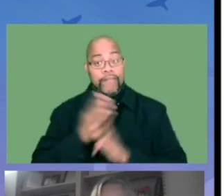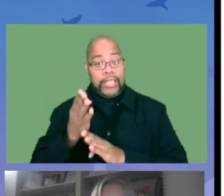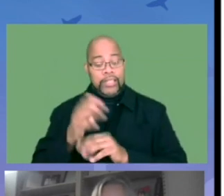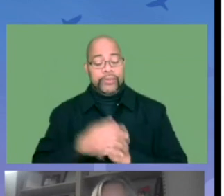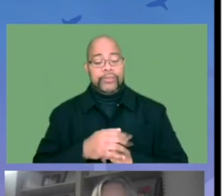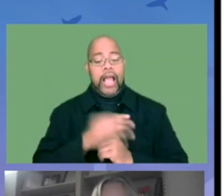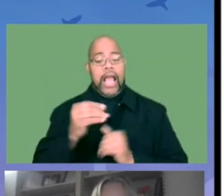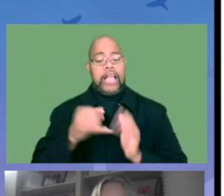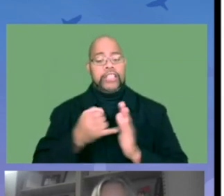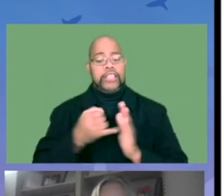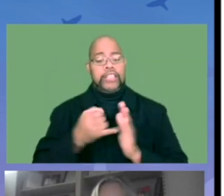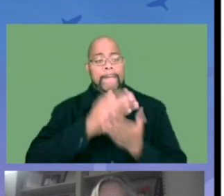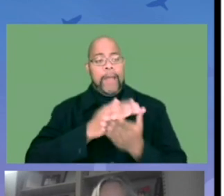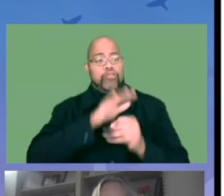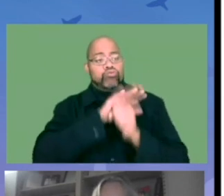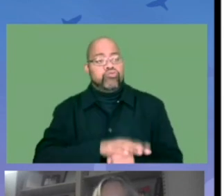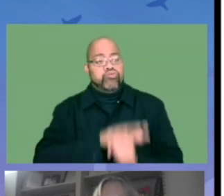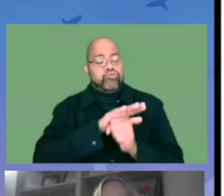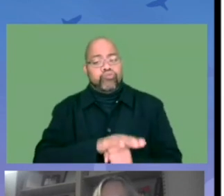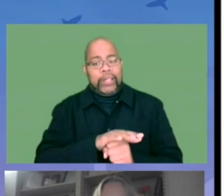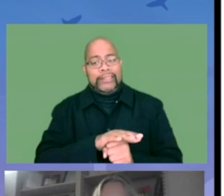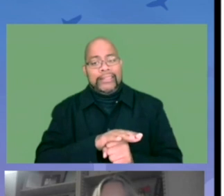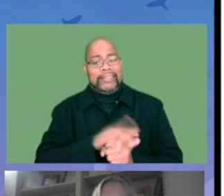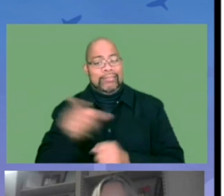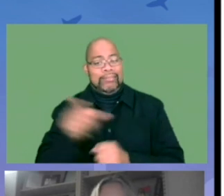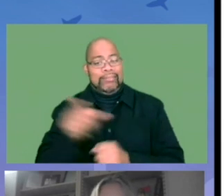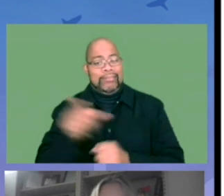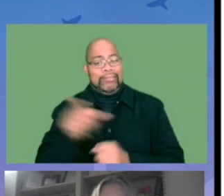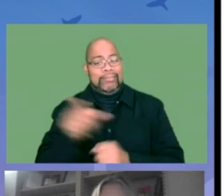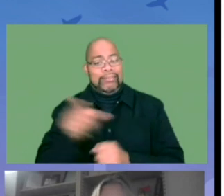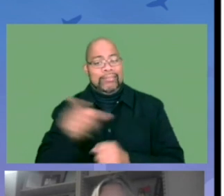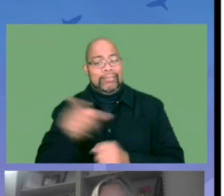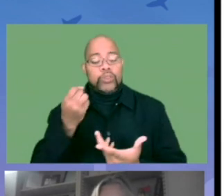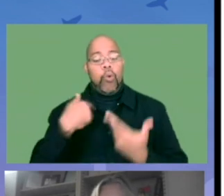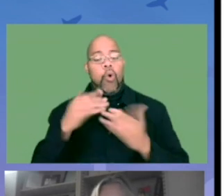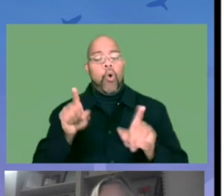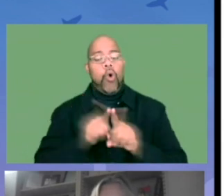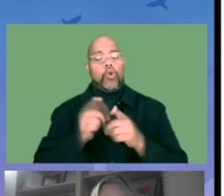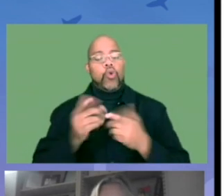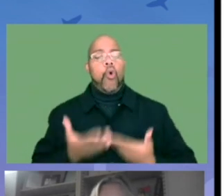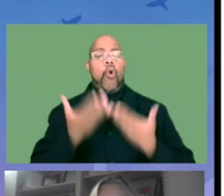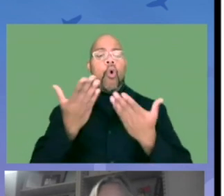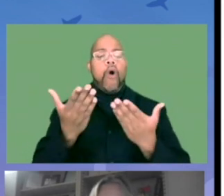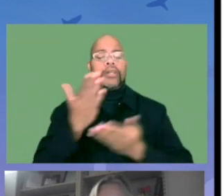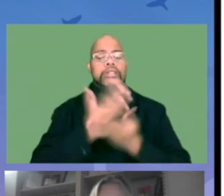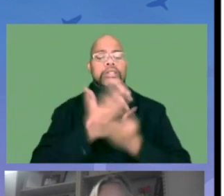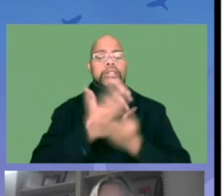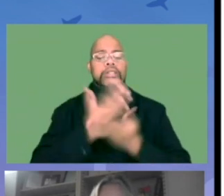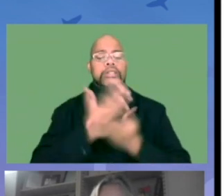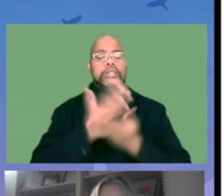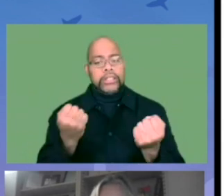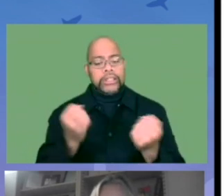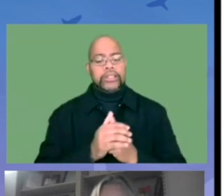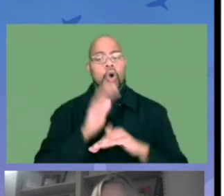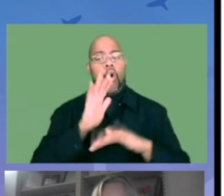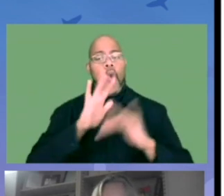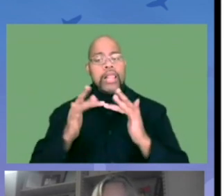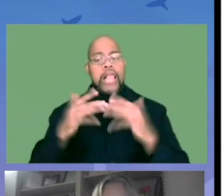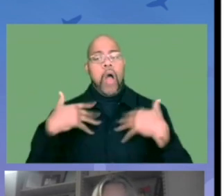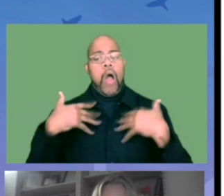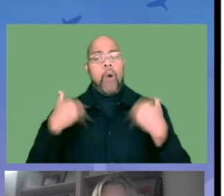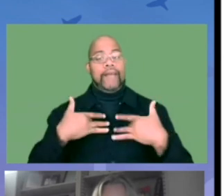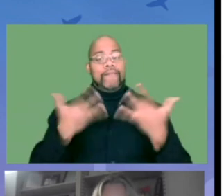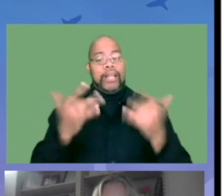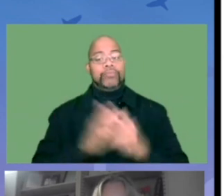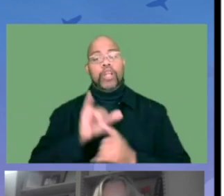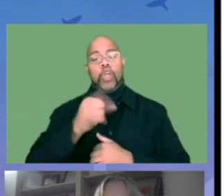funds, we are going to offer grant money up to $250,000 for